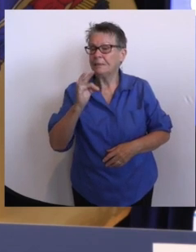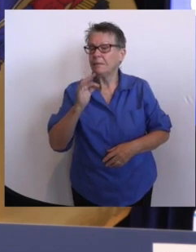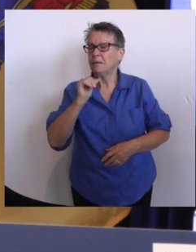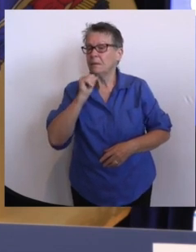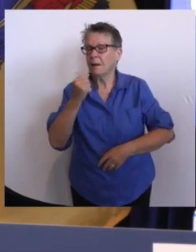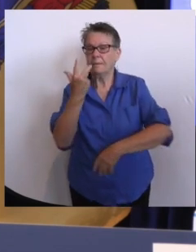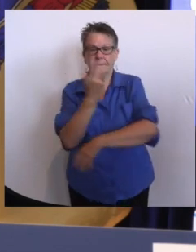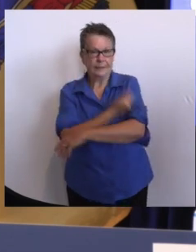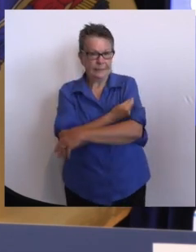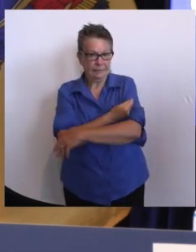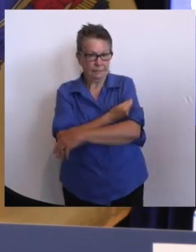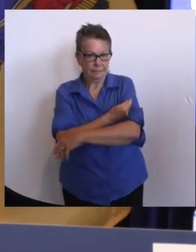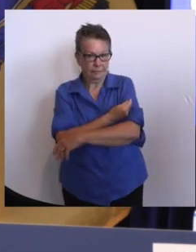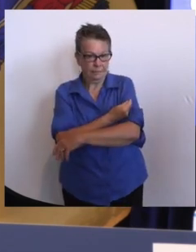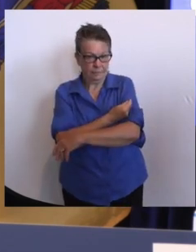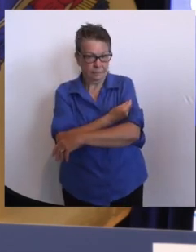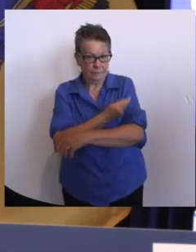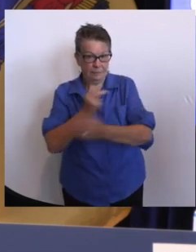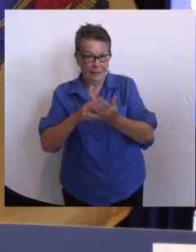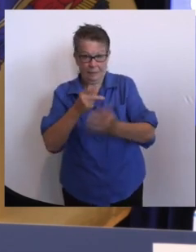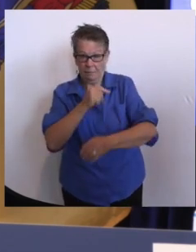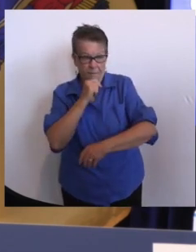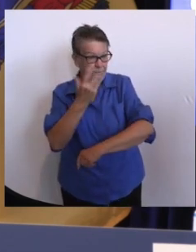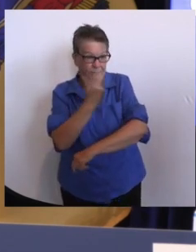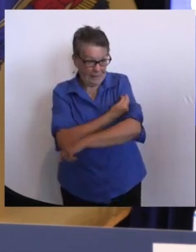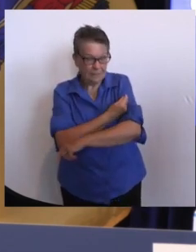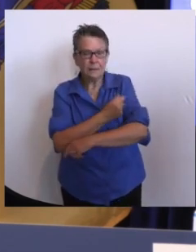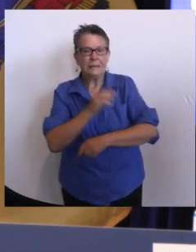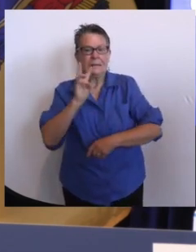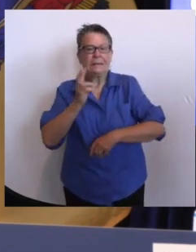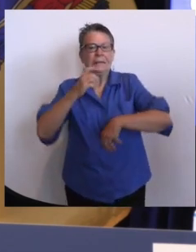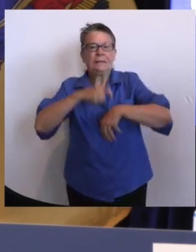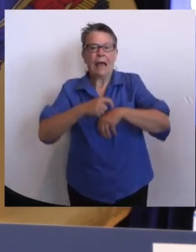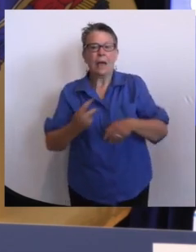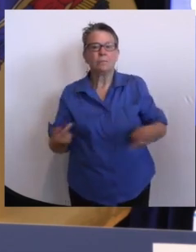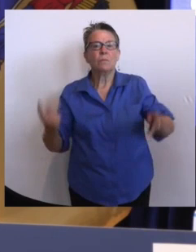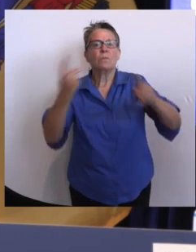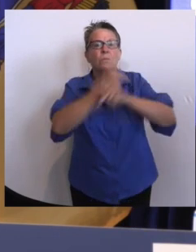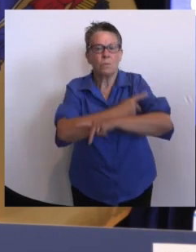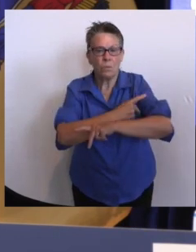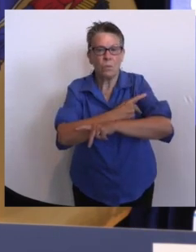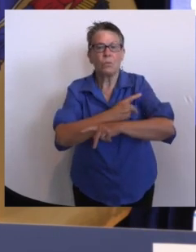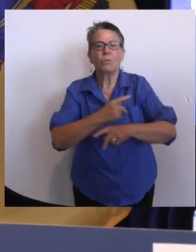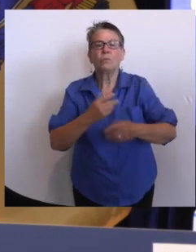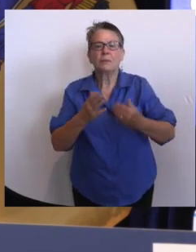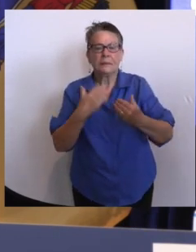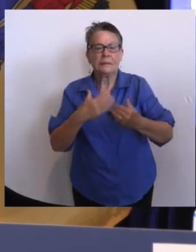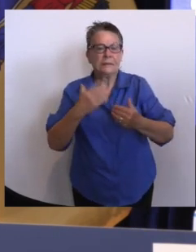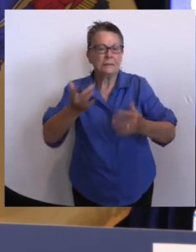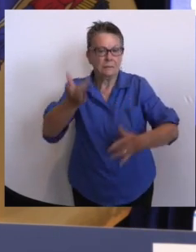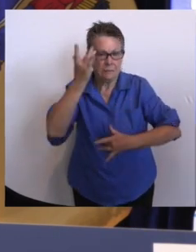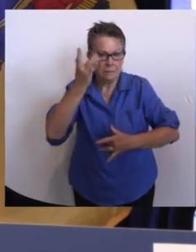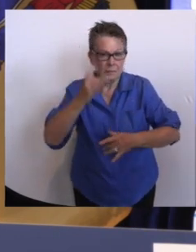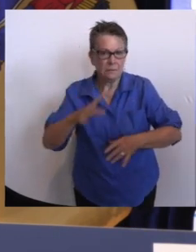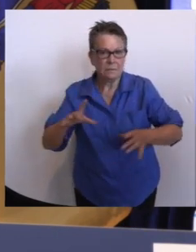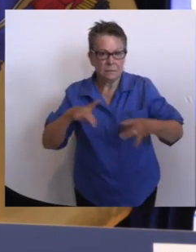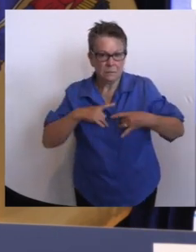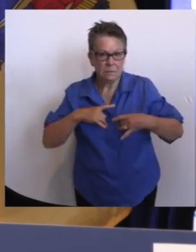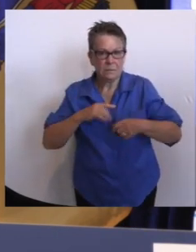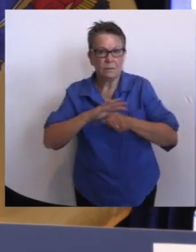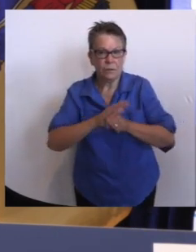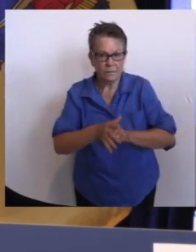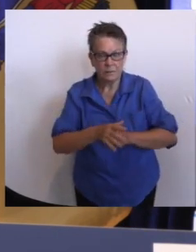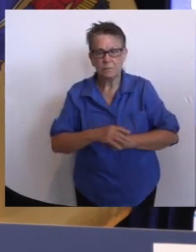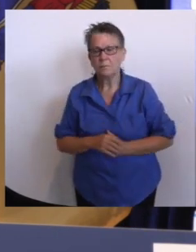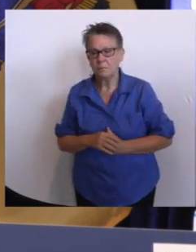data is showing stuff that is very similar, meaning that for the most recent time period, which would be when you'd